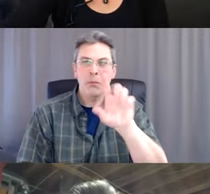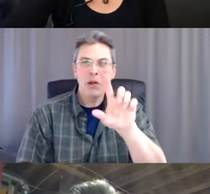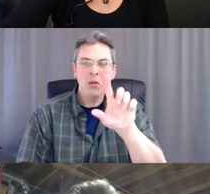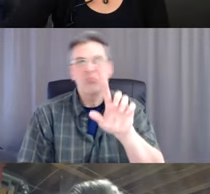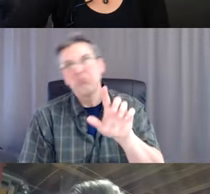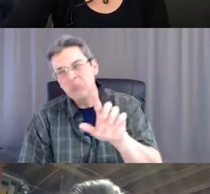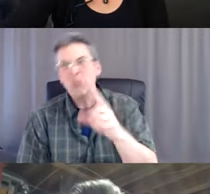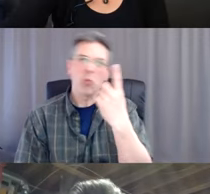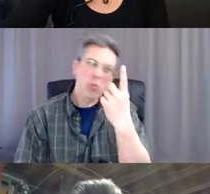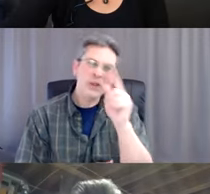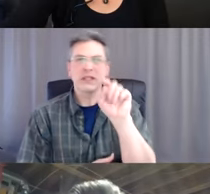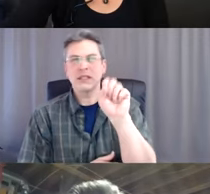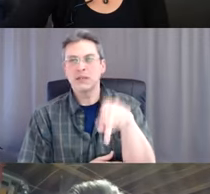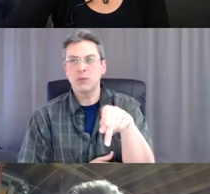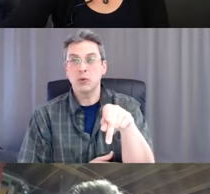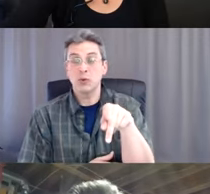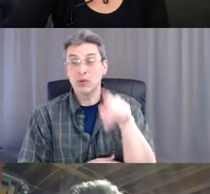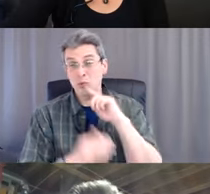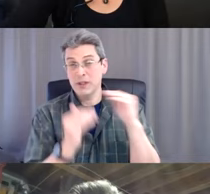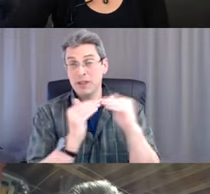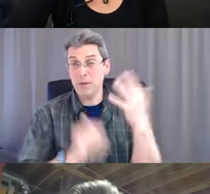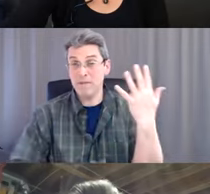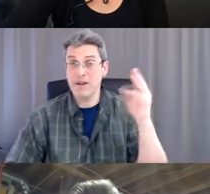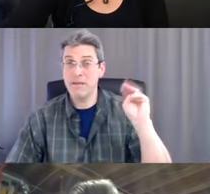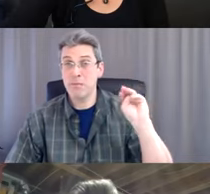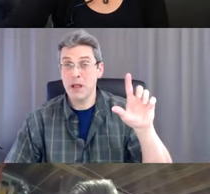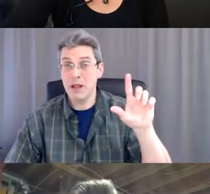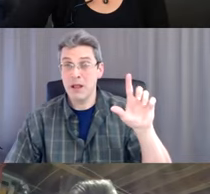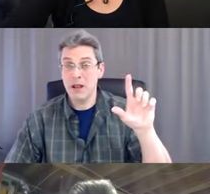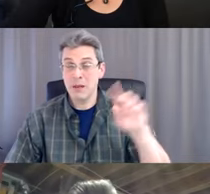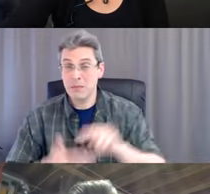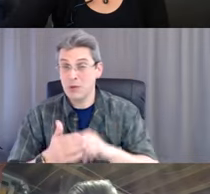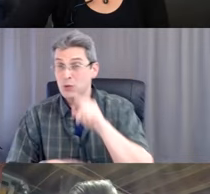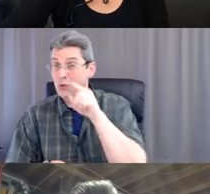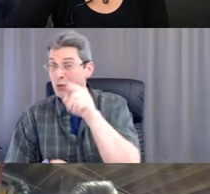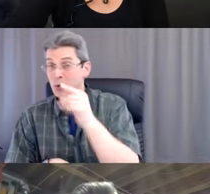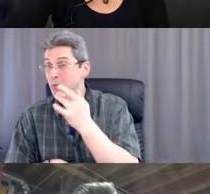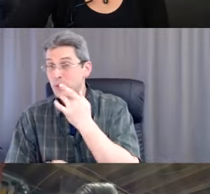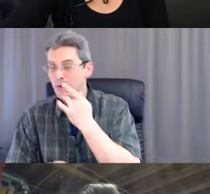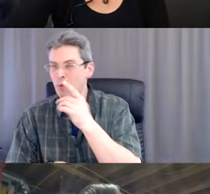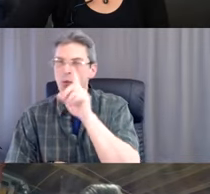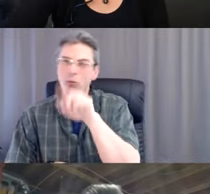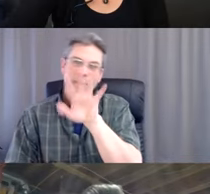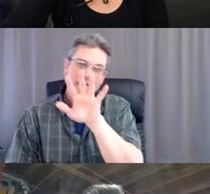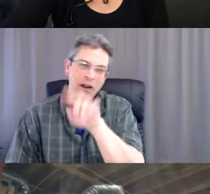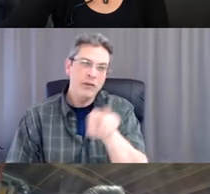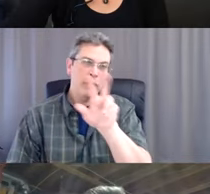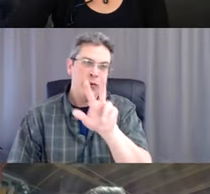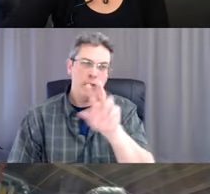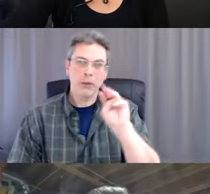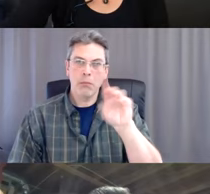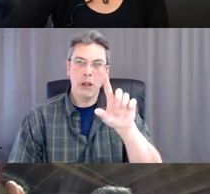give you a visual. A teaspoon is 5 mils. So you want 1.5 to 3 mils. You want it in the palm of your hand.